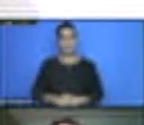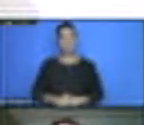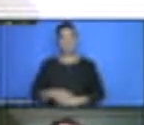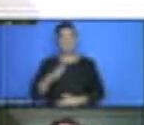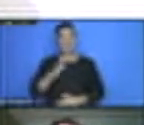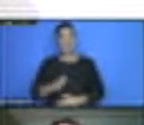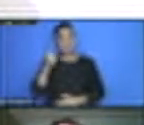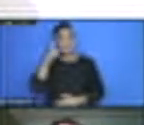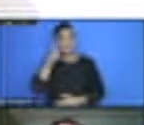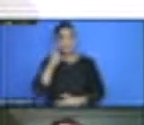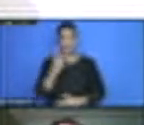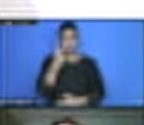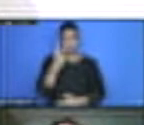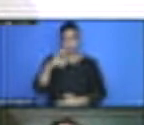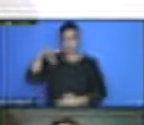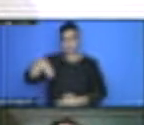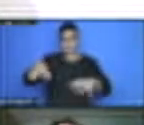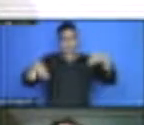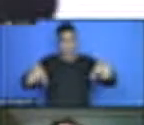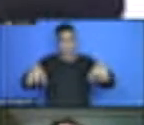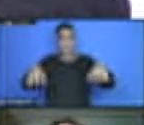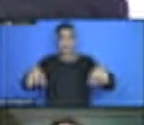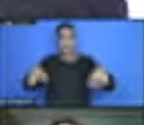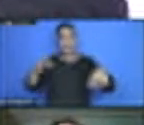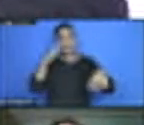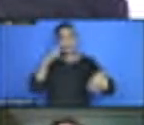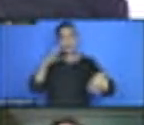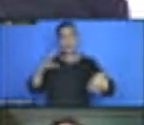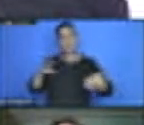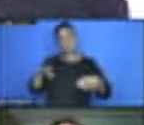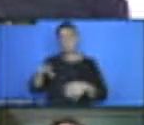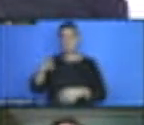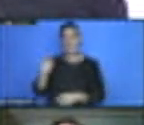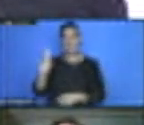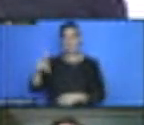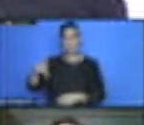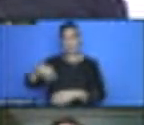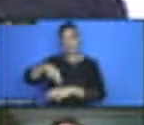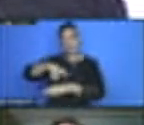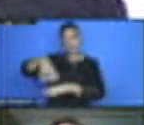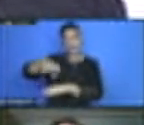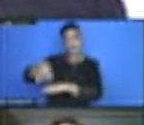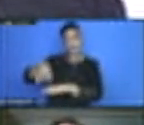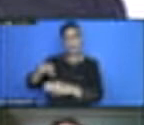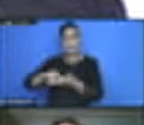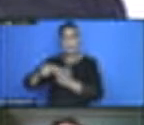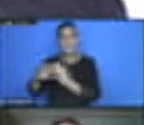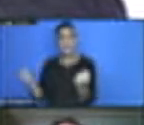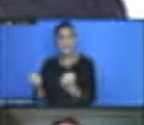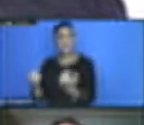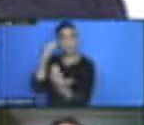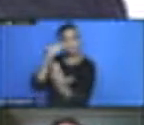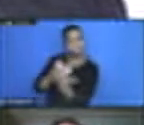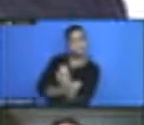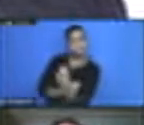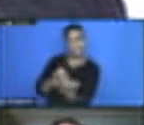by developing what you call a national plan of action. A national plan of action is your recommendation that contains within the